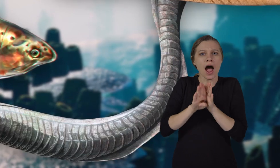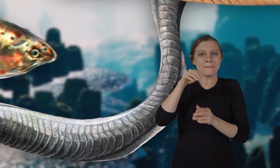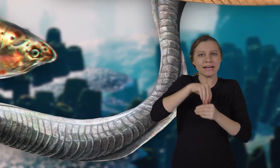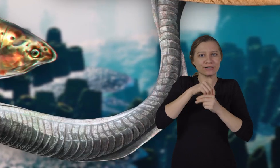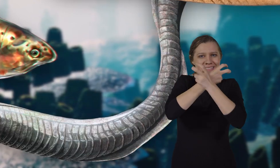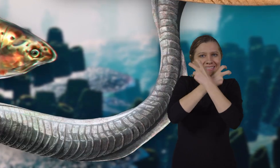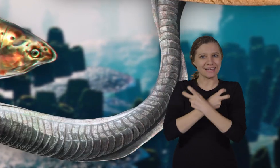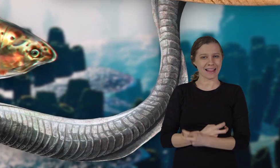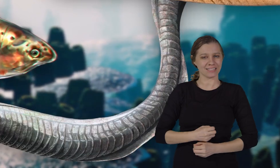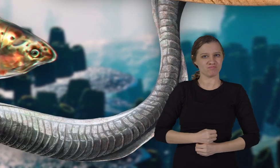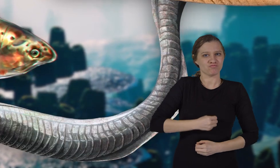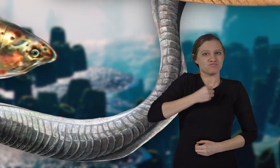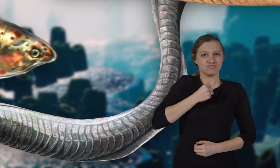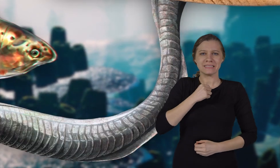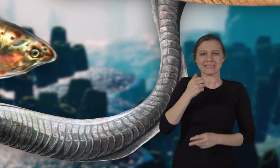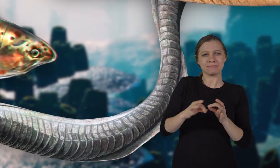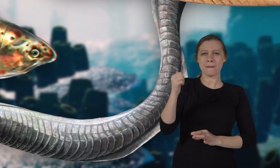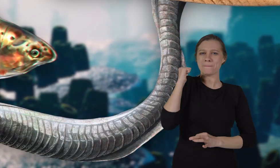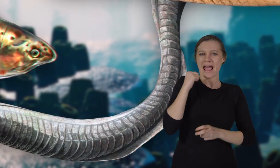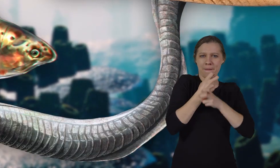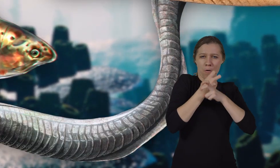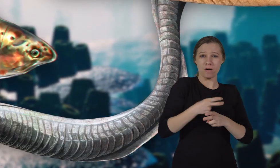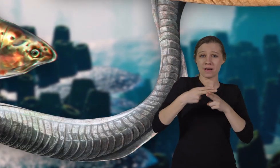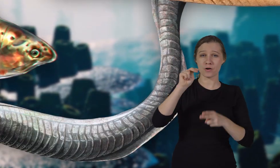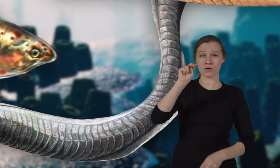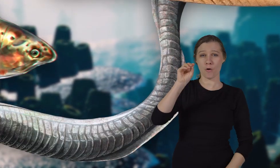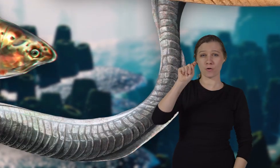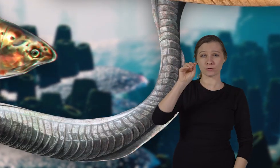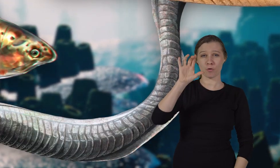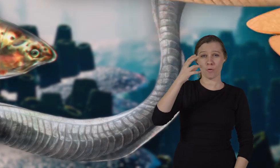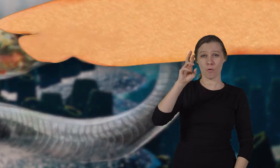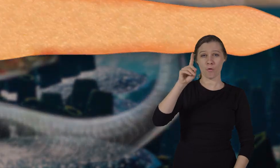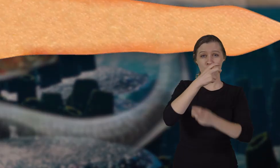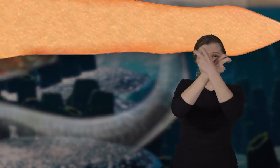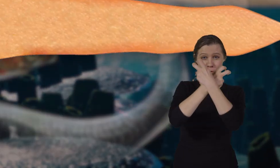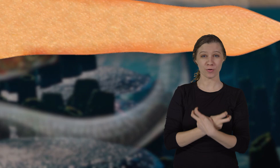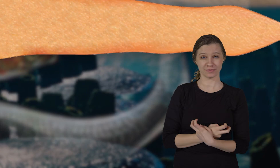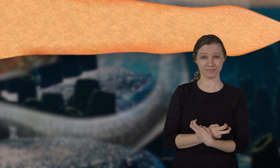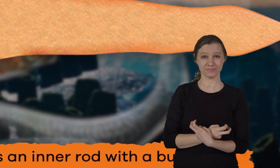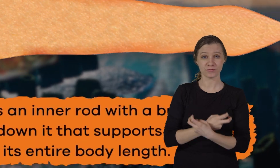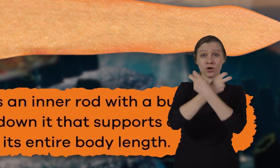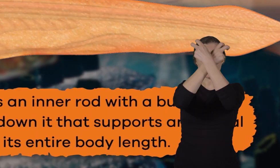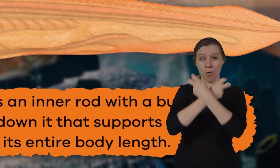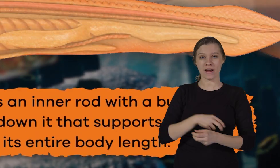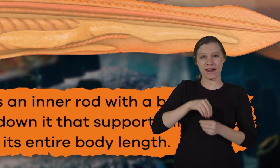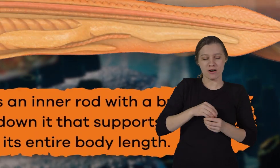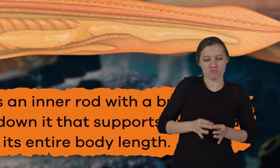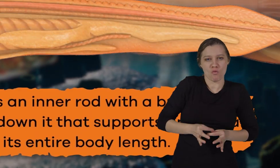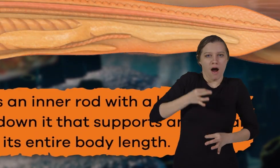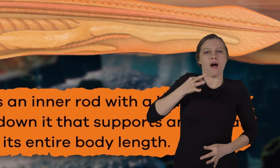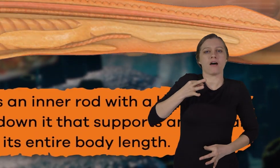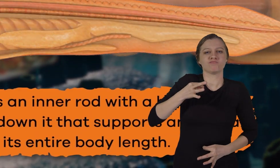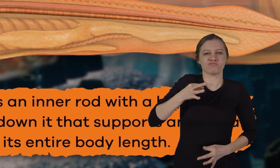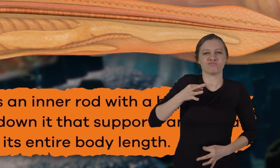developed an internal skeleton with a simple backbone called a notochord. A notochord is an inner